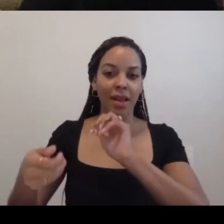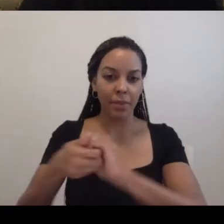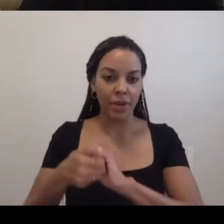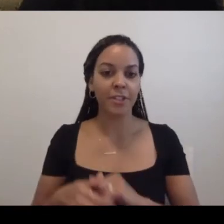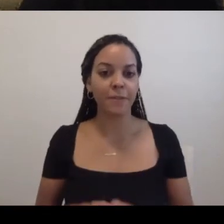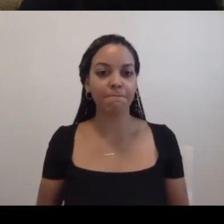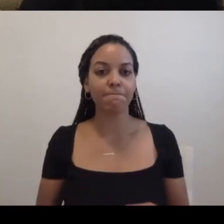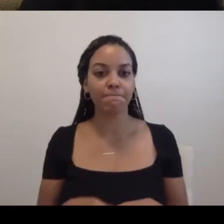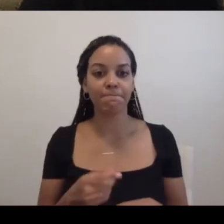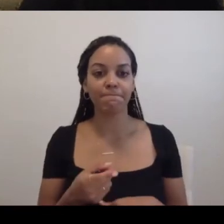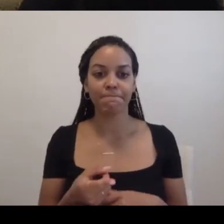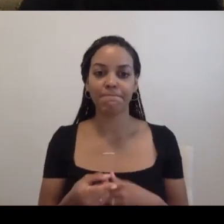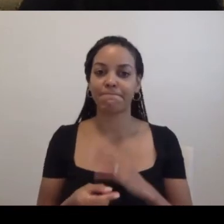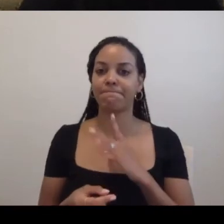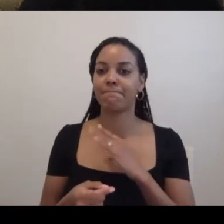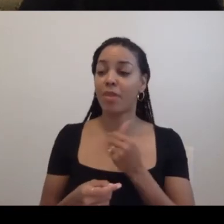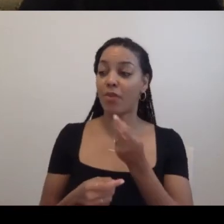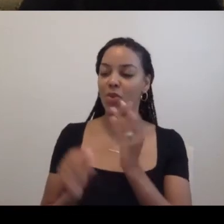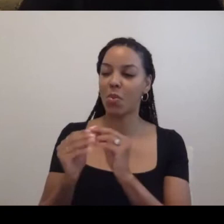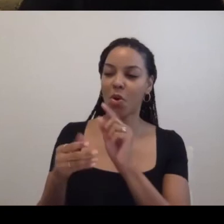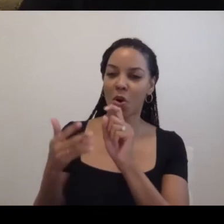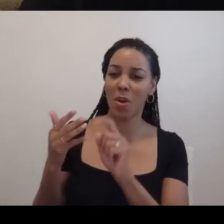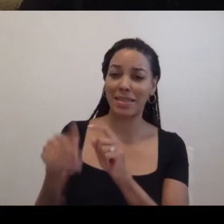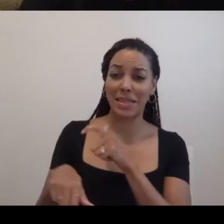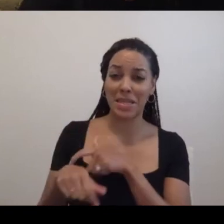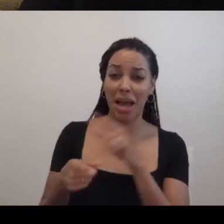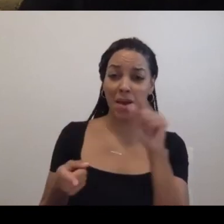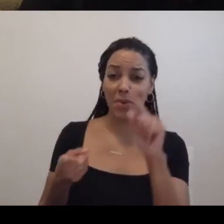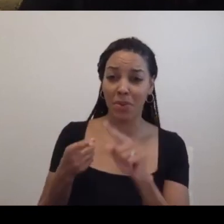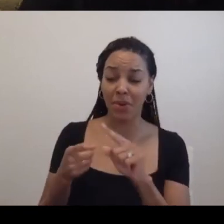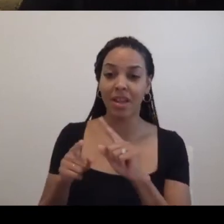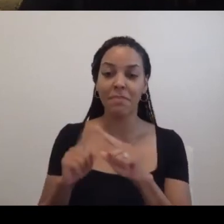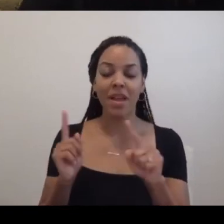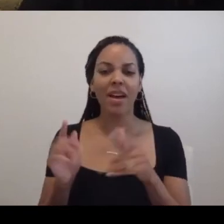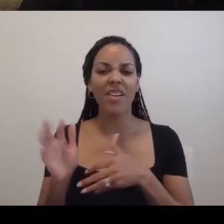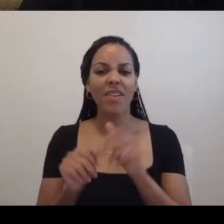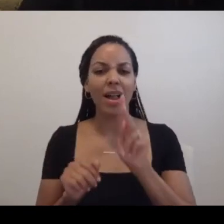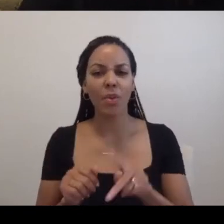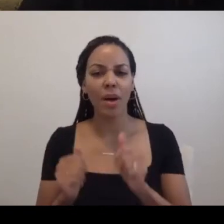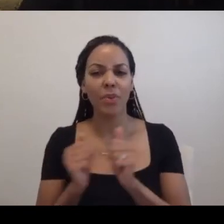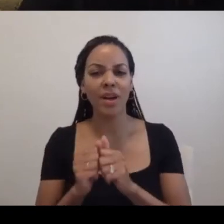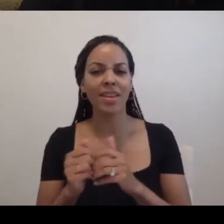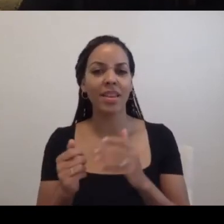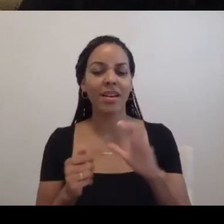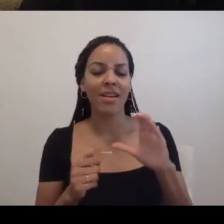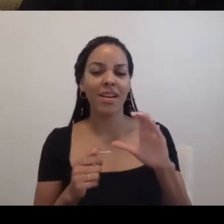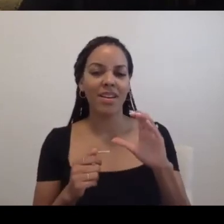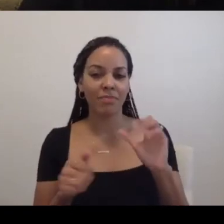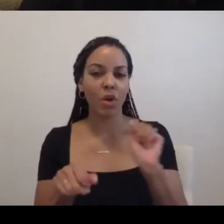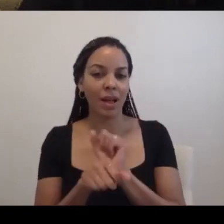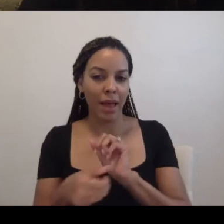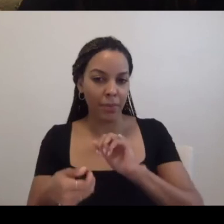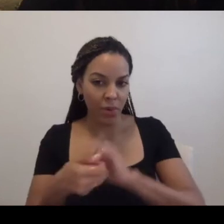Um, I have two more questions in the interest of time, kind of a follow-up on collaboration for Tanya. Um,